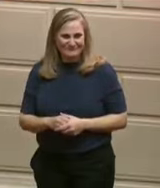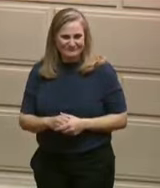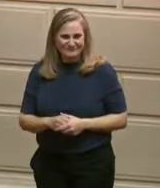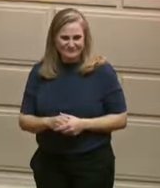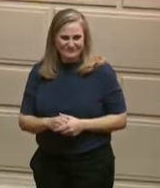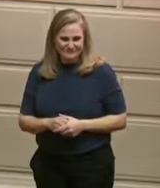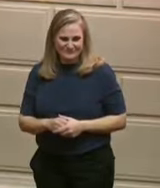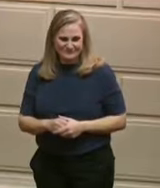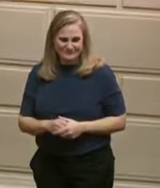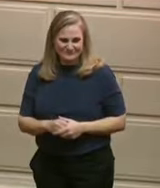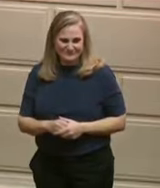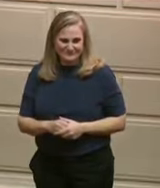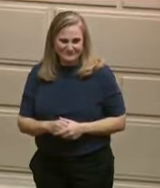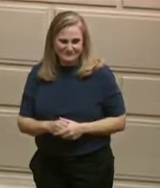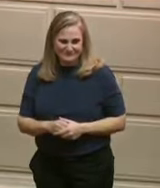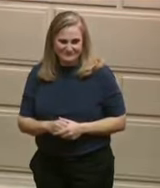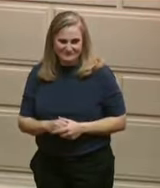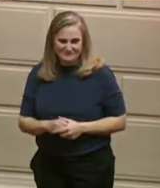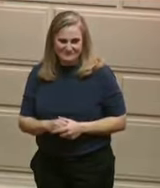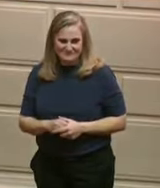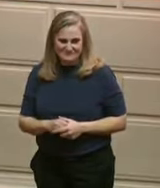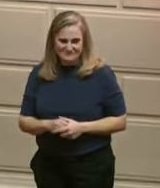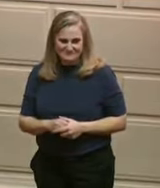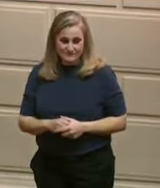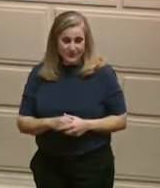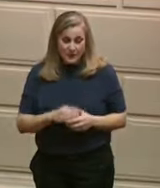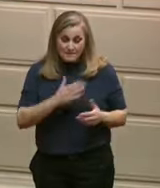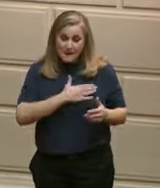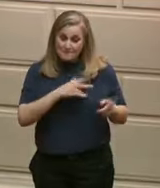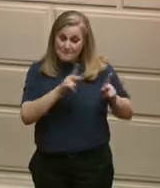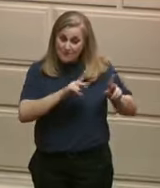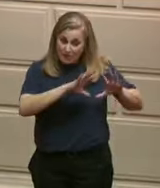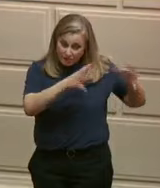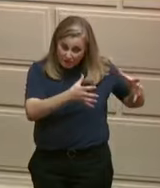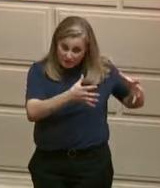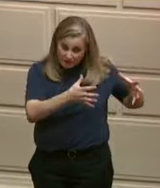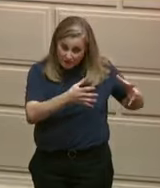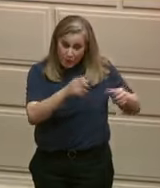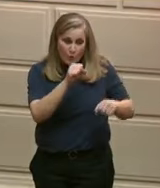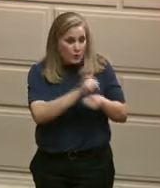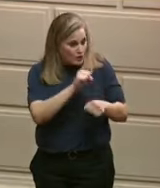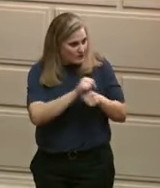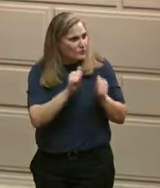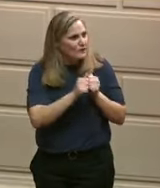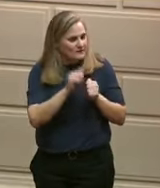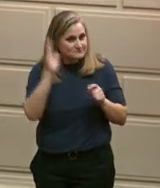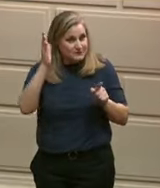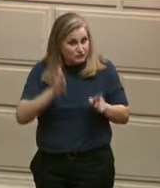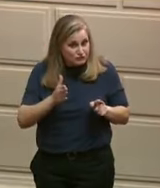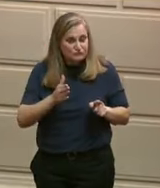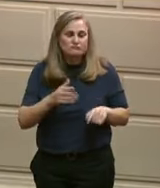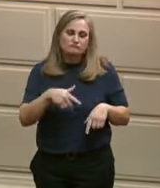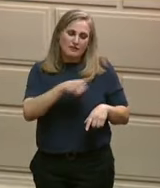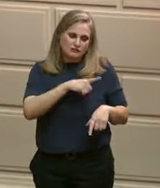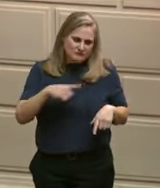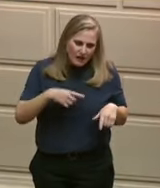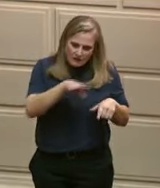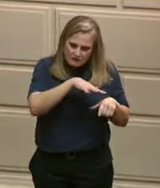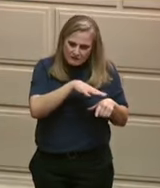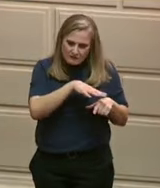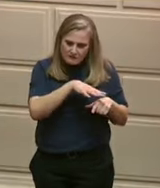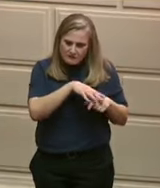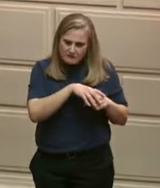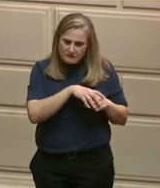Our administration worked with the Speaker and the General Assembly to propose a quasi-public agency dedicated